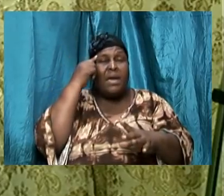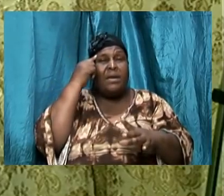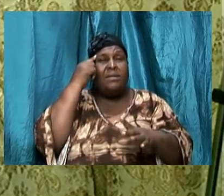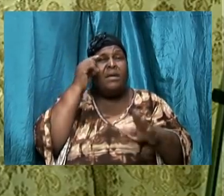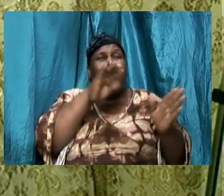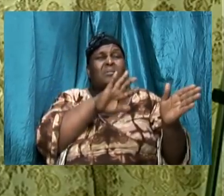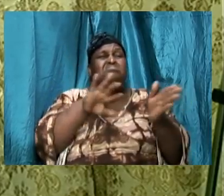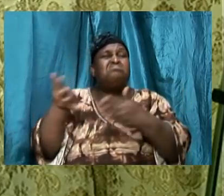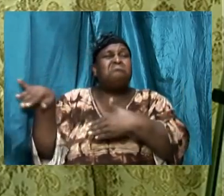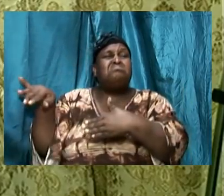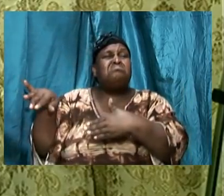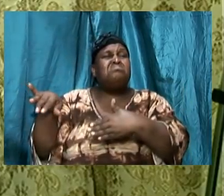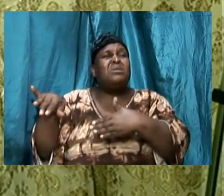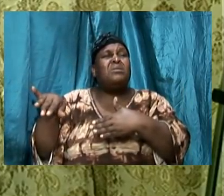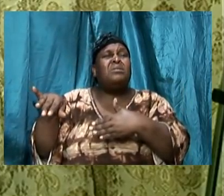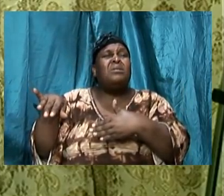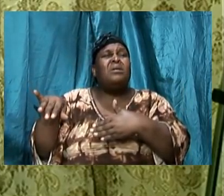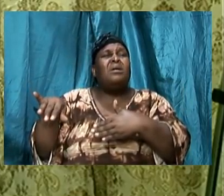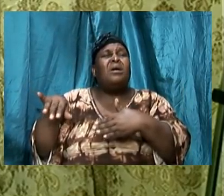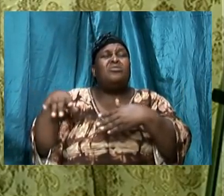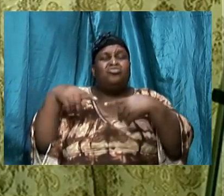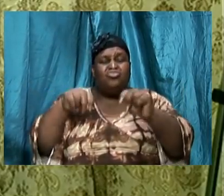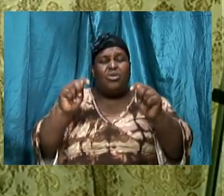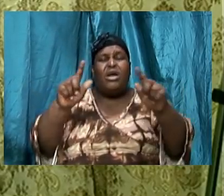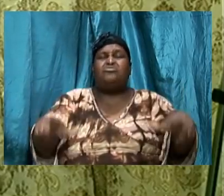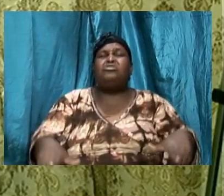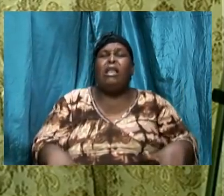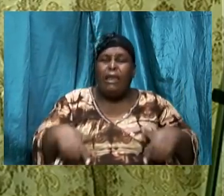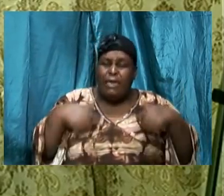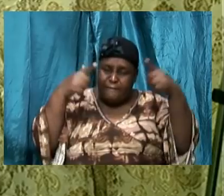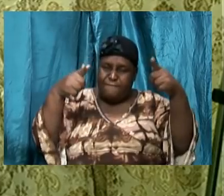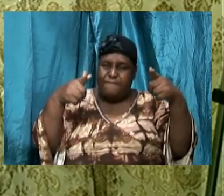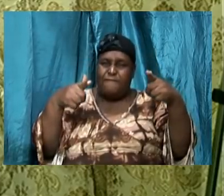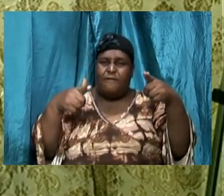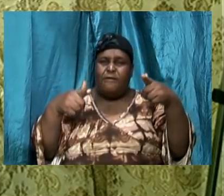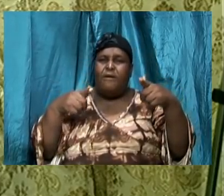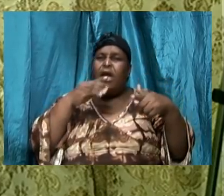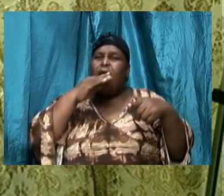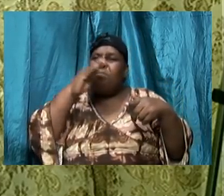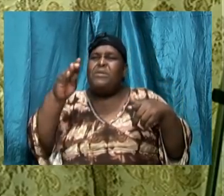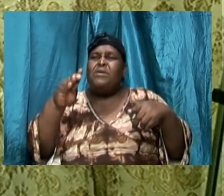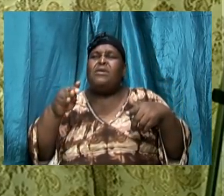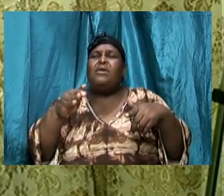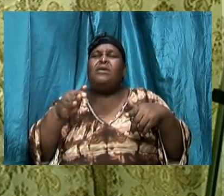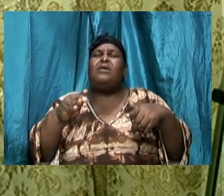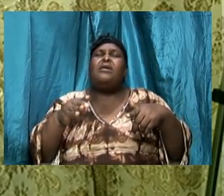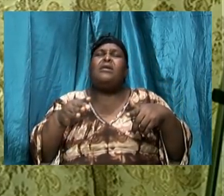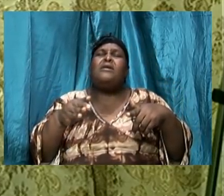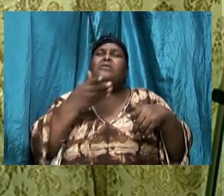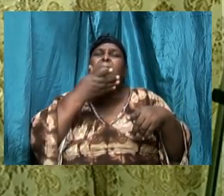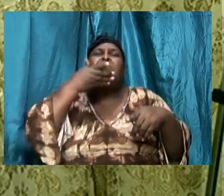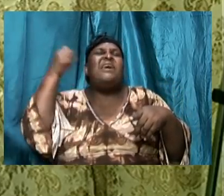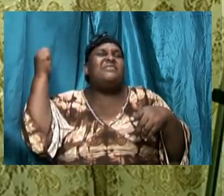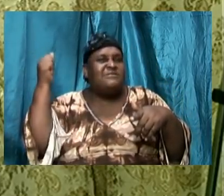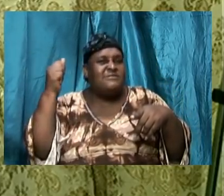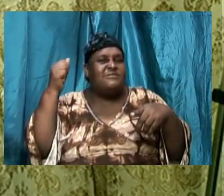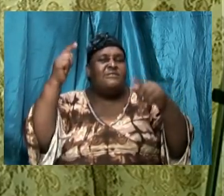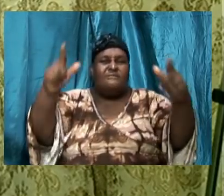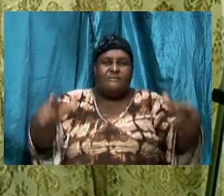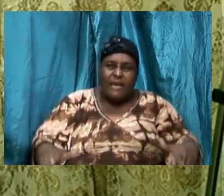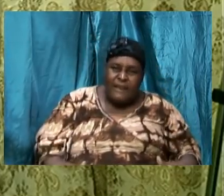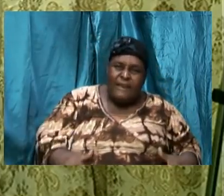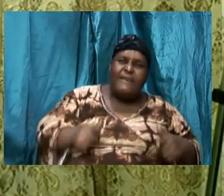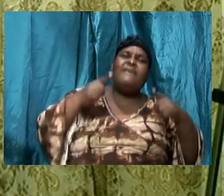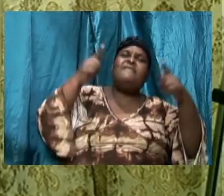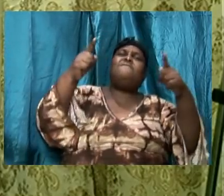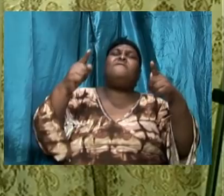for the mastery we must strive to be giants and if when we do our assessment we realize that we are